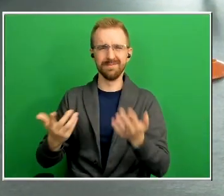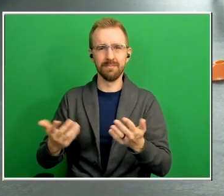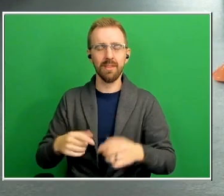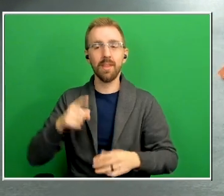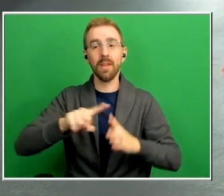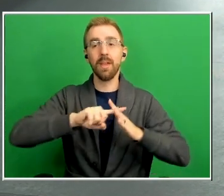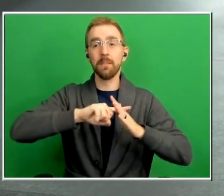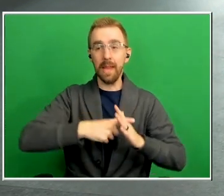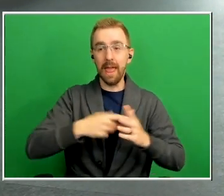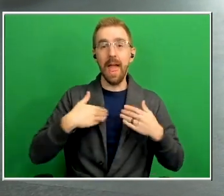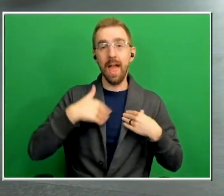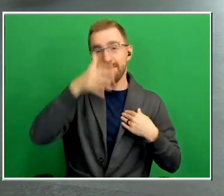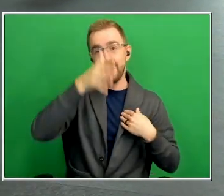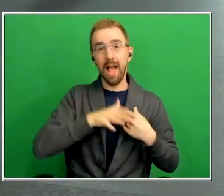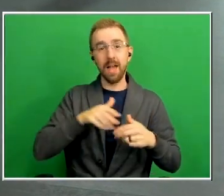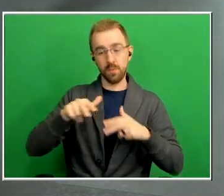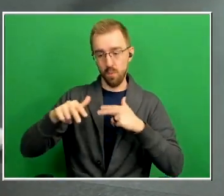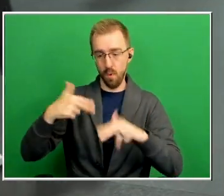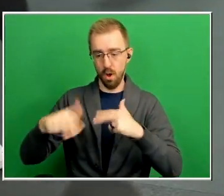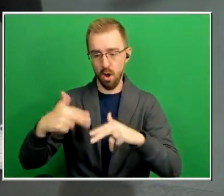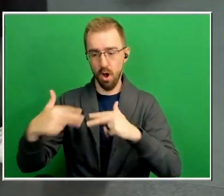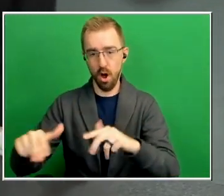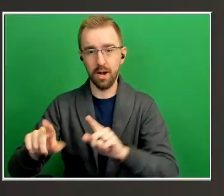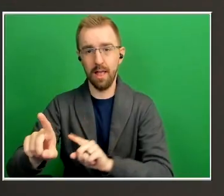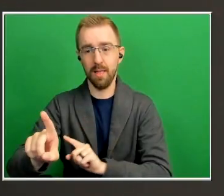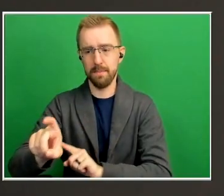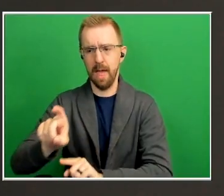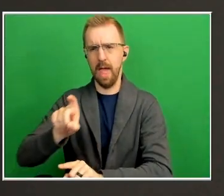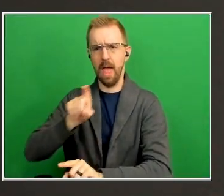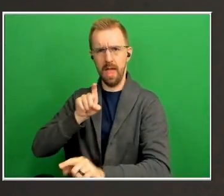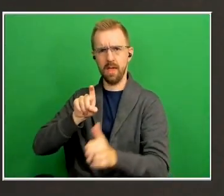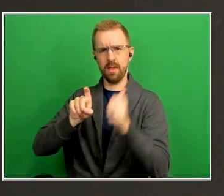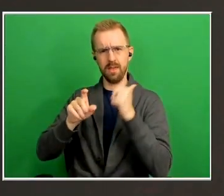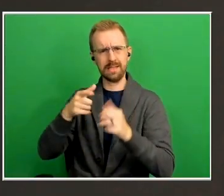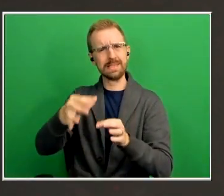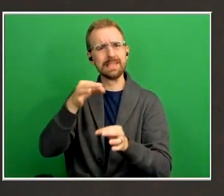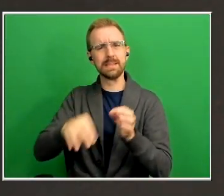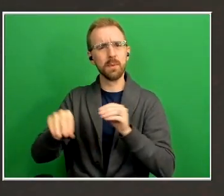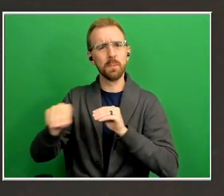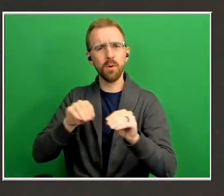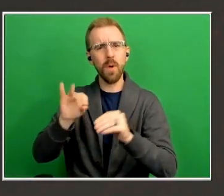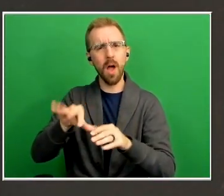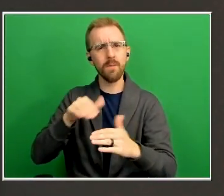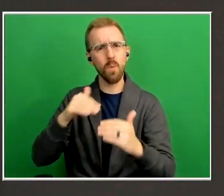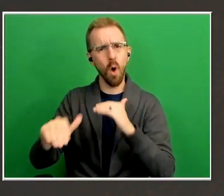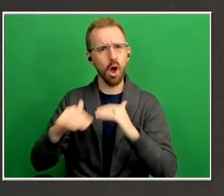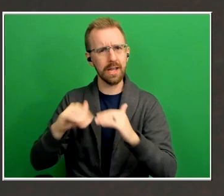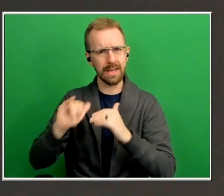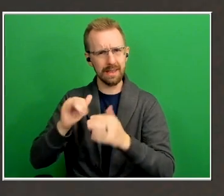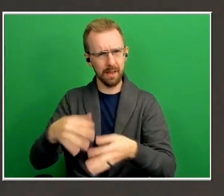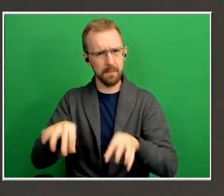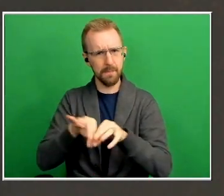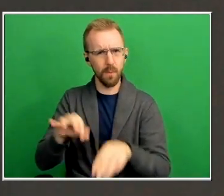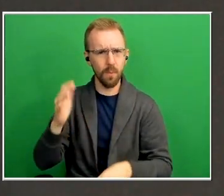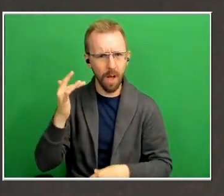walk backwards why is just the simple movement of walking so important and then why backwards